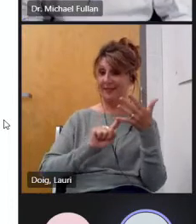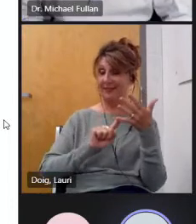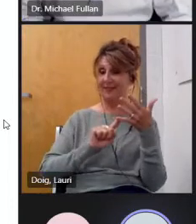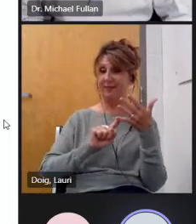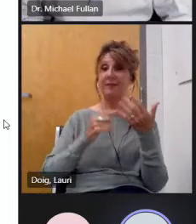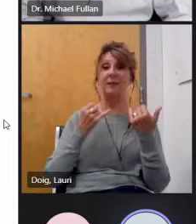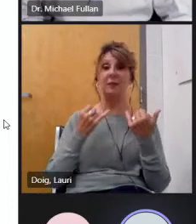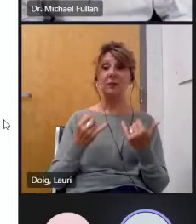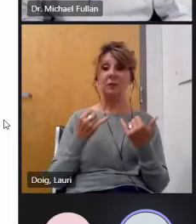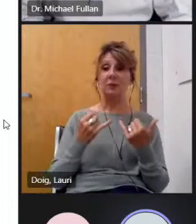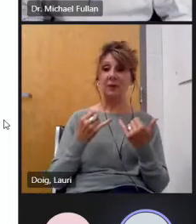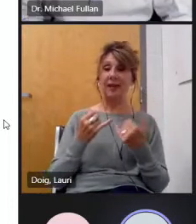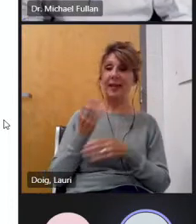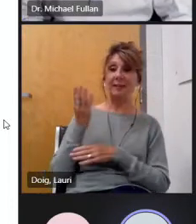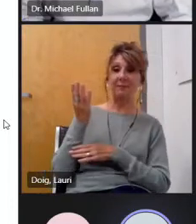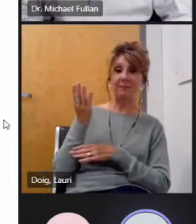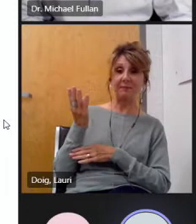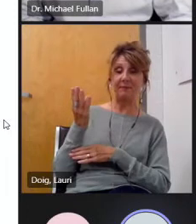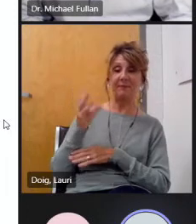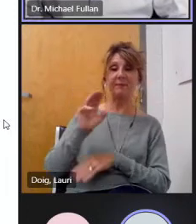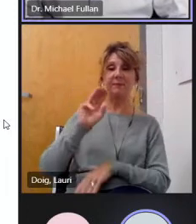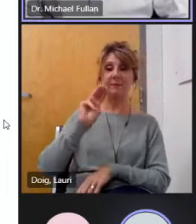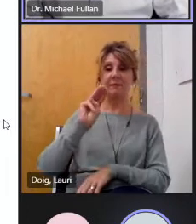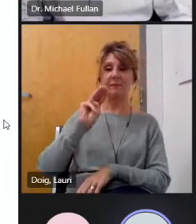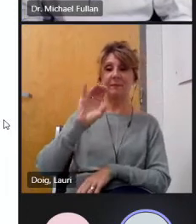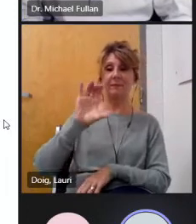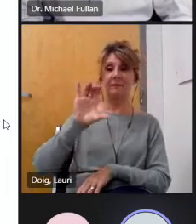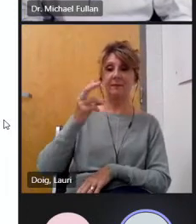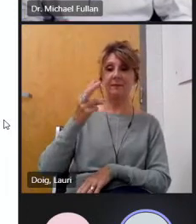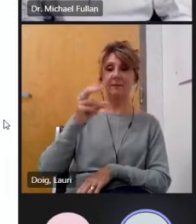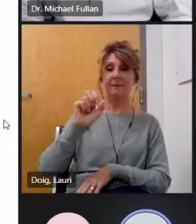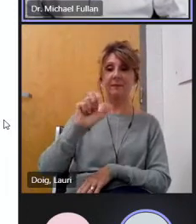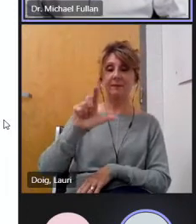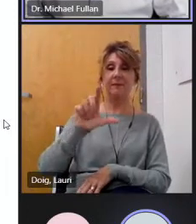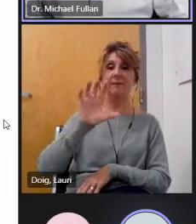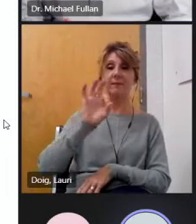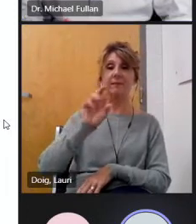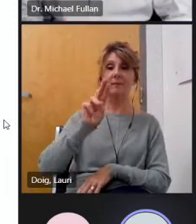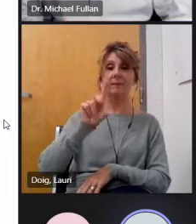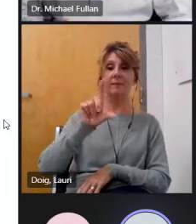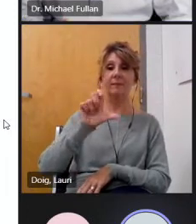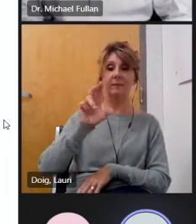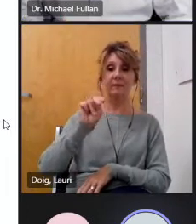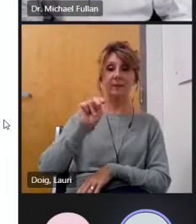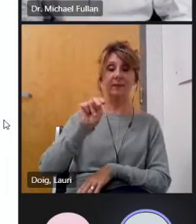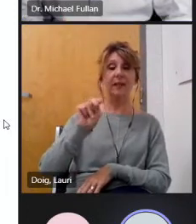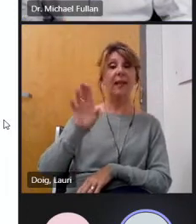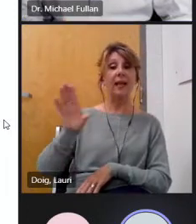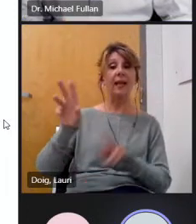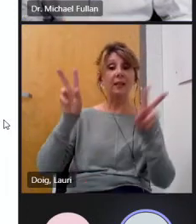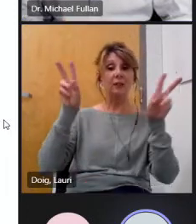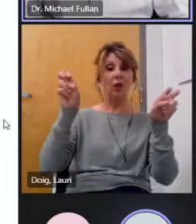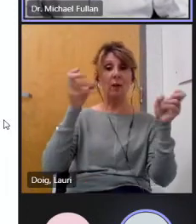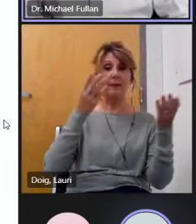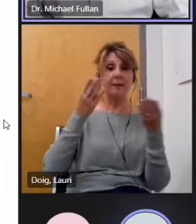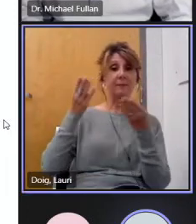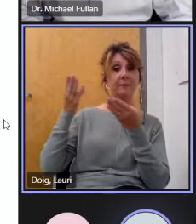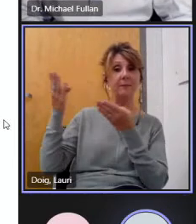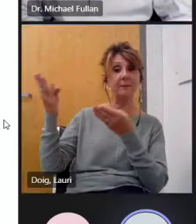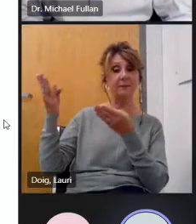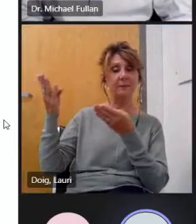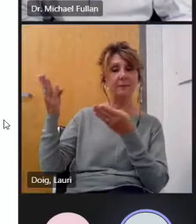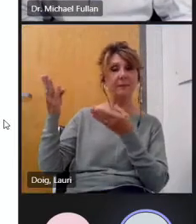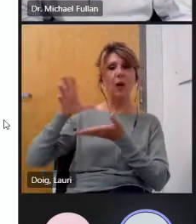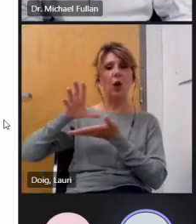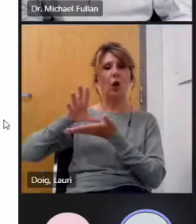he will speak on the right drivers for whole system success integrating learning and well-being we